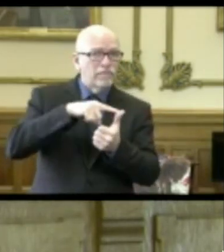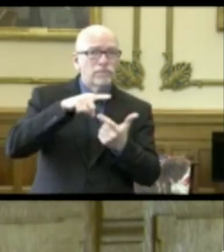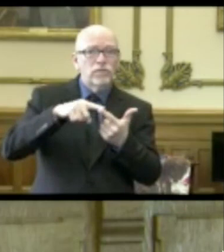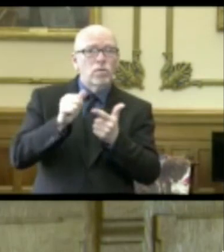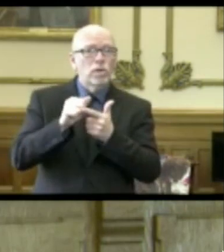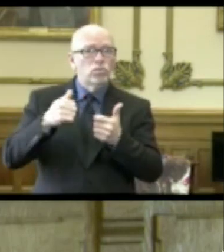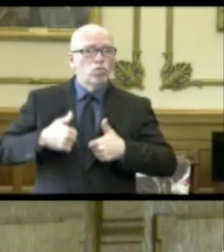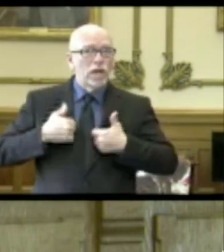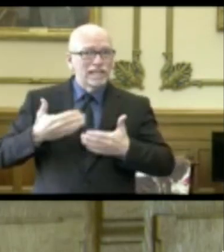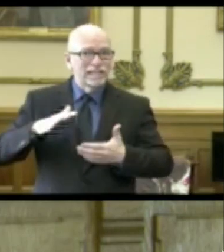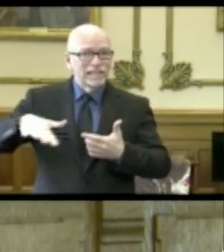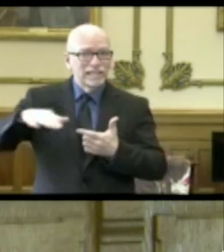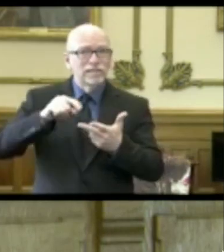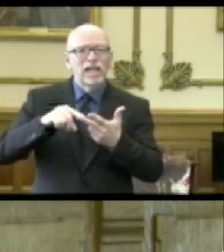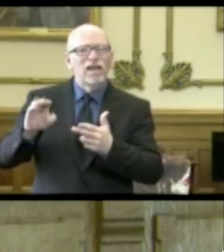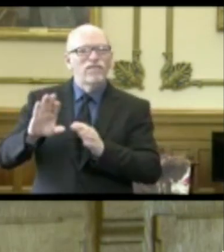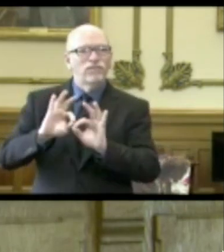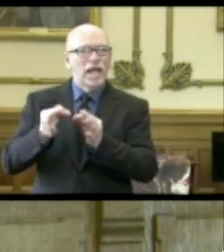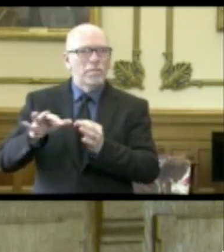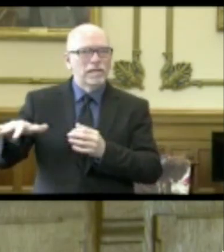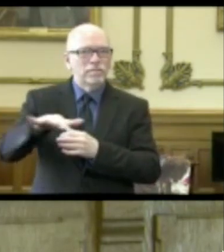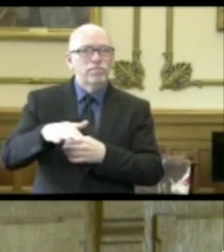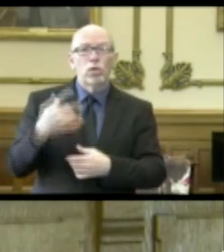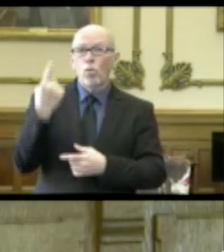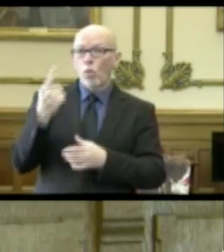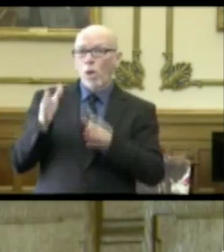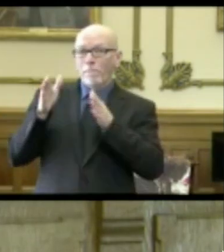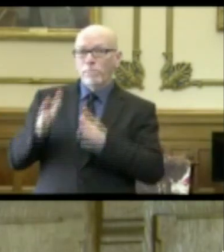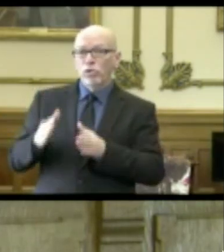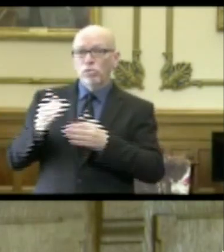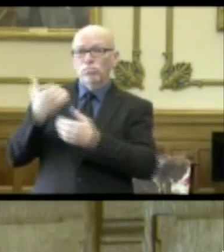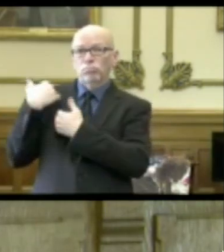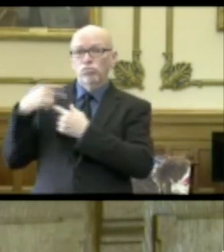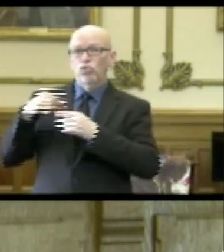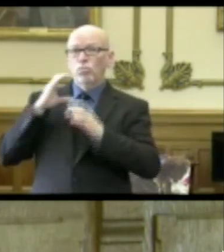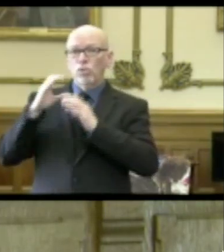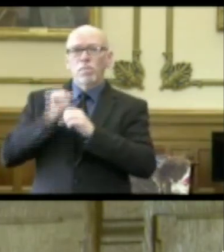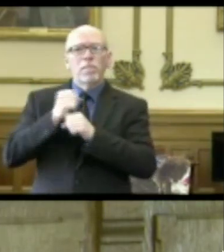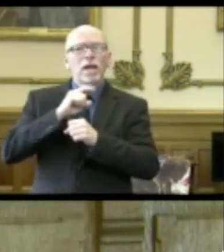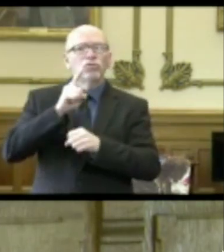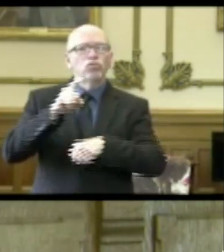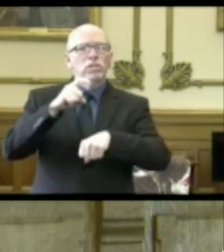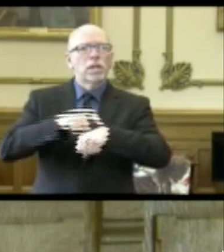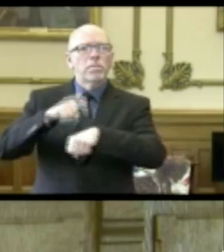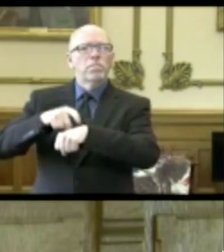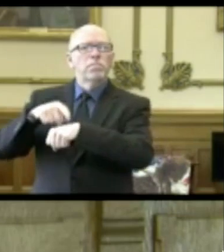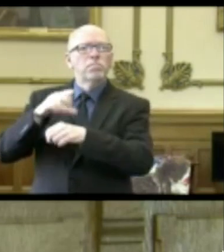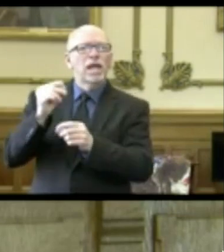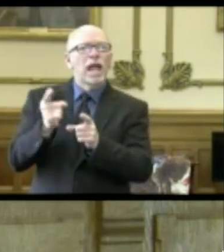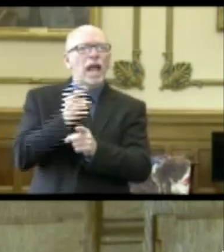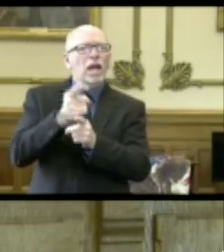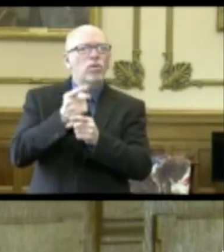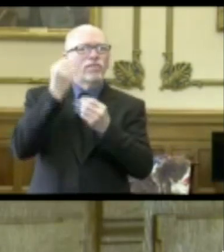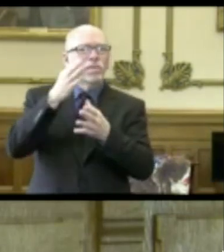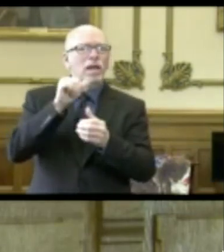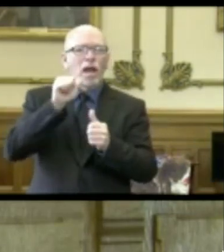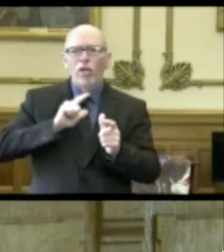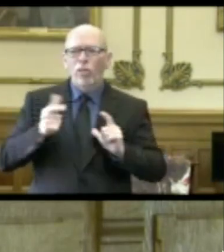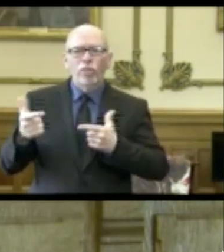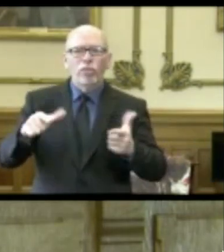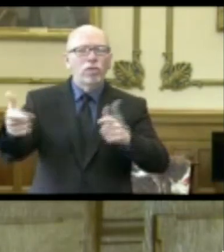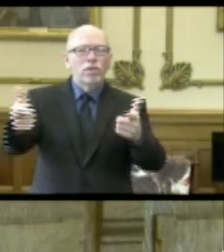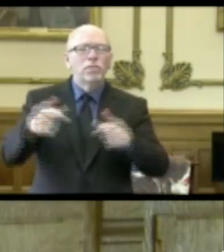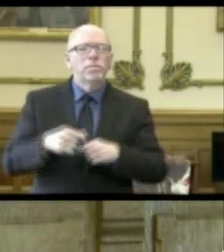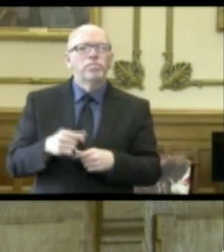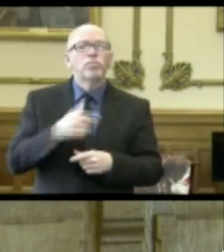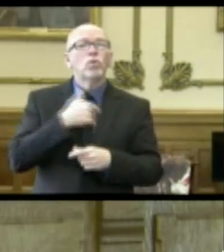Having one voice that speaks for that facility helps ensure the delivery of timely and very accurate information. We